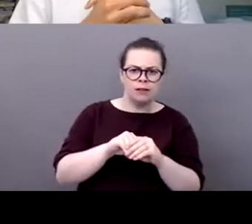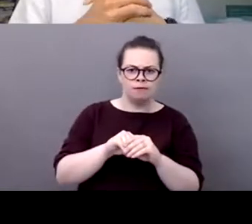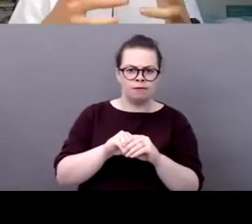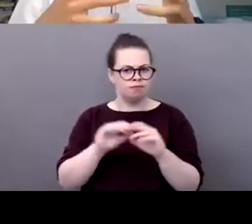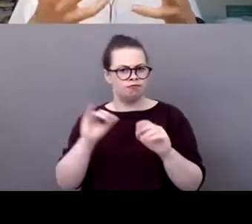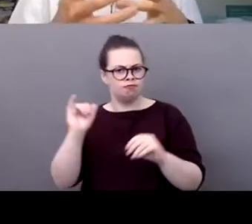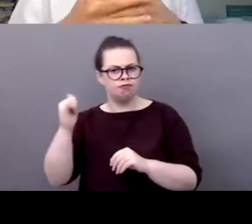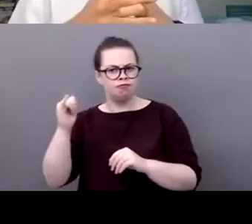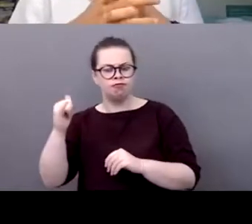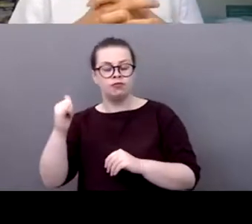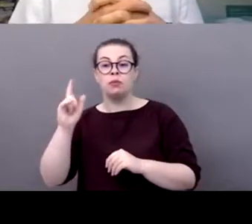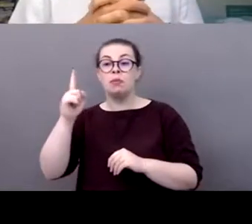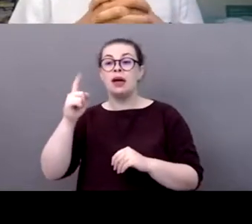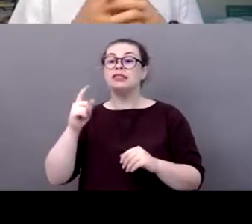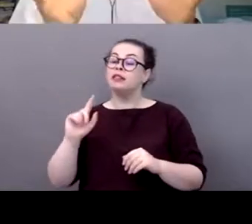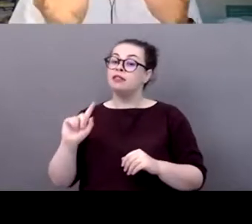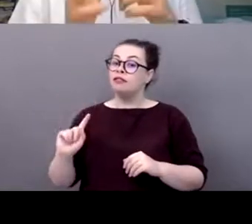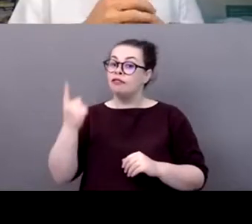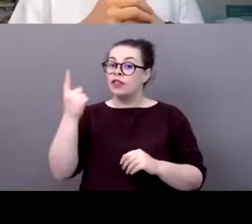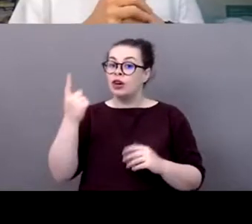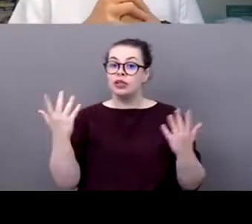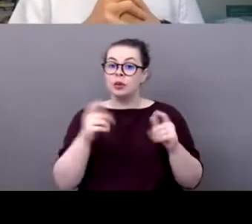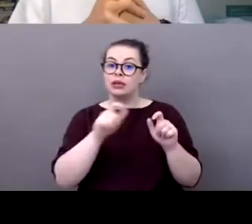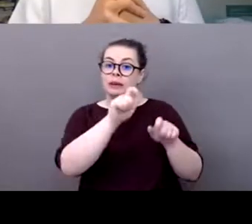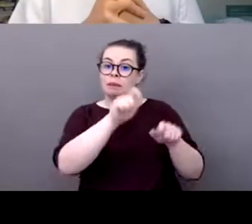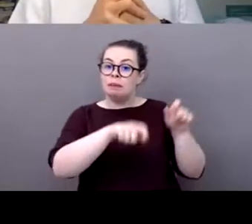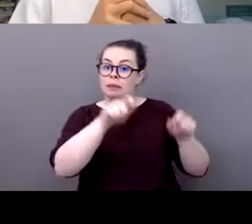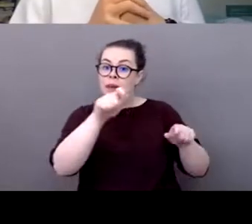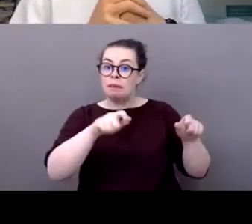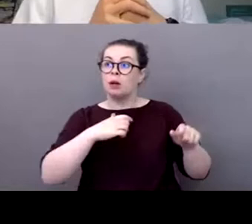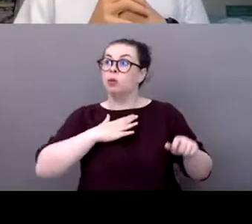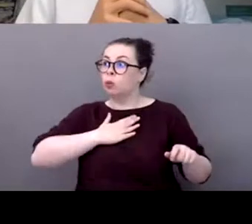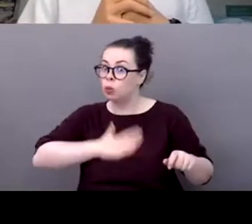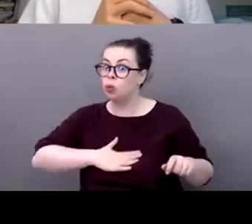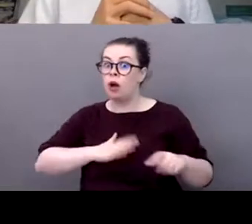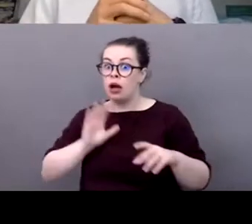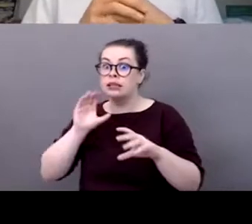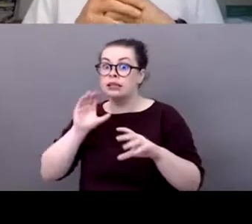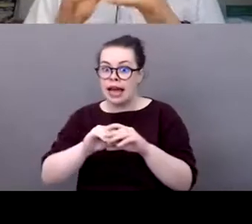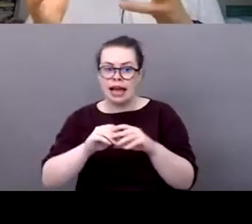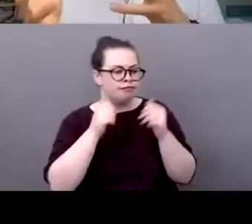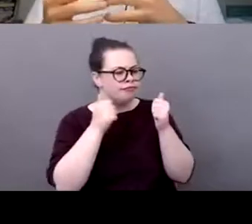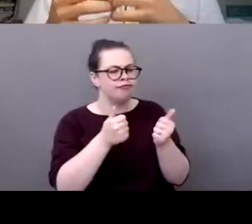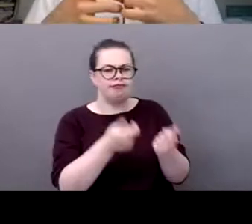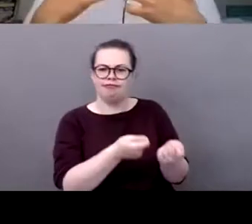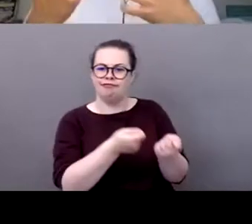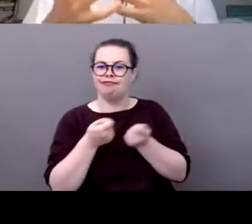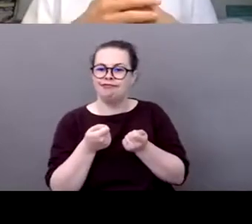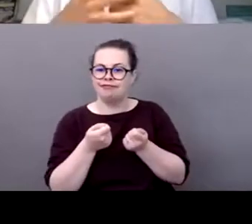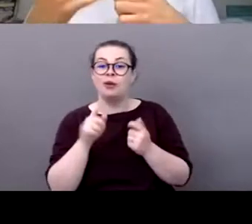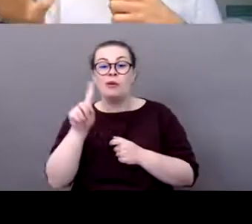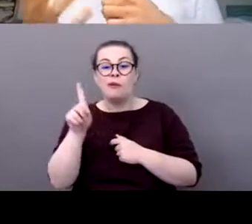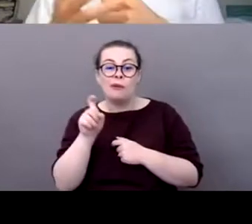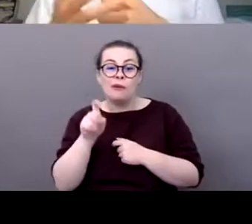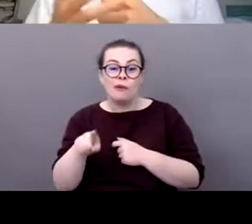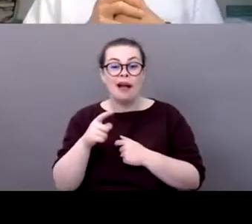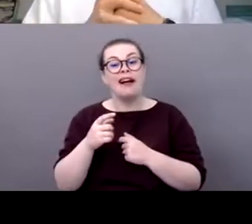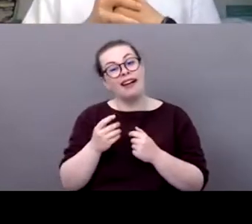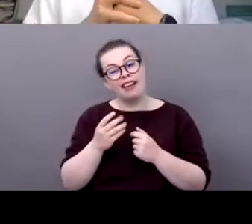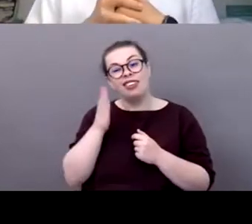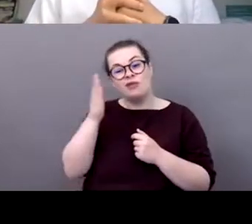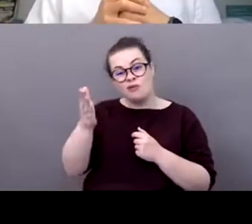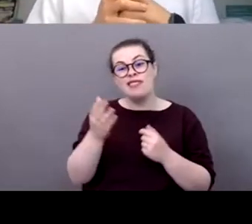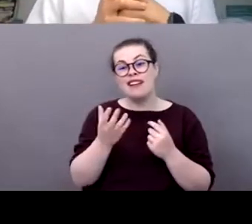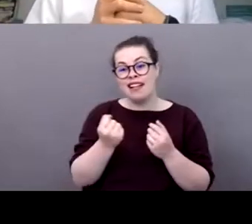want to be involved because there will always be people that actually um won't agree or won't be willing to change